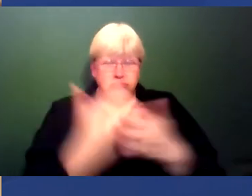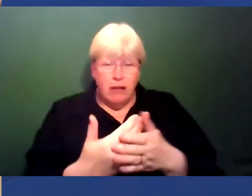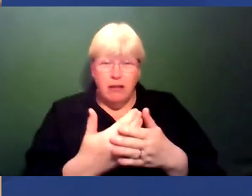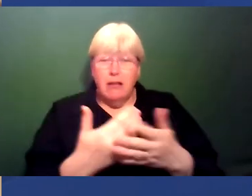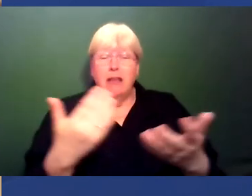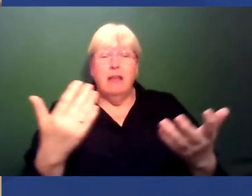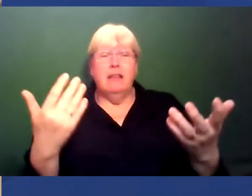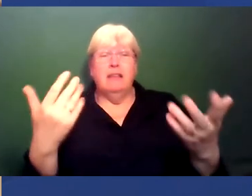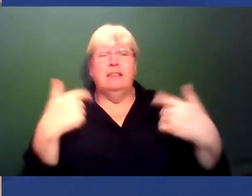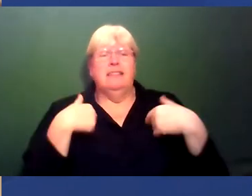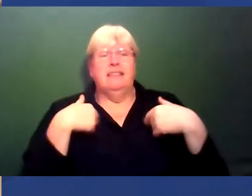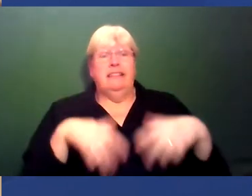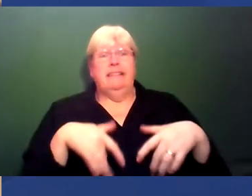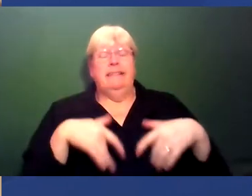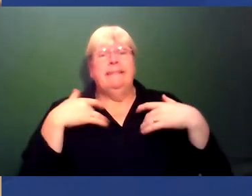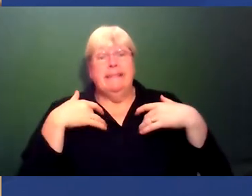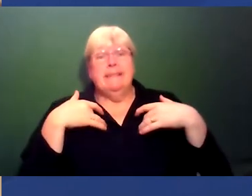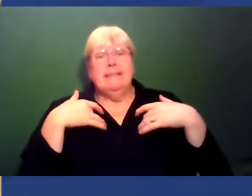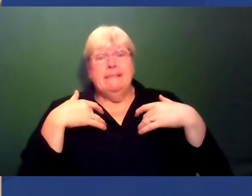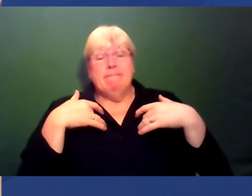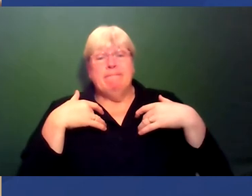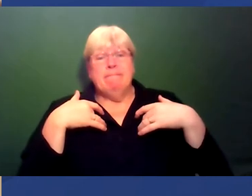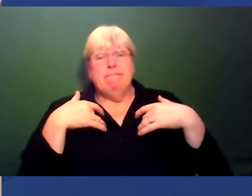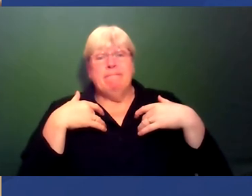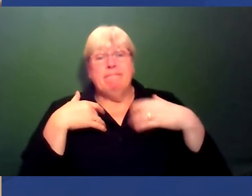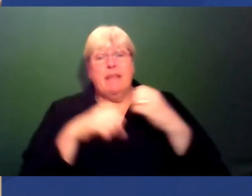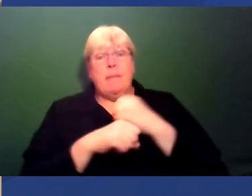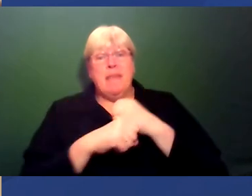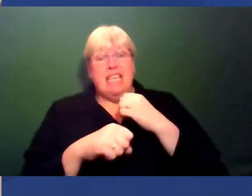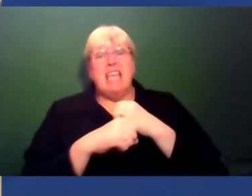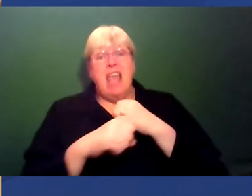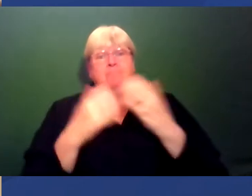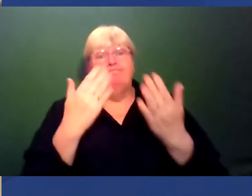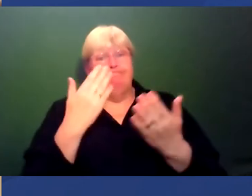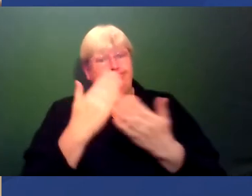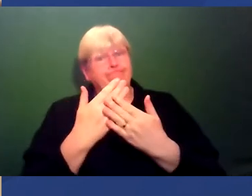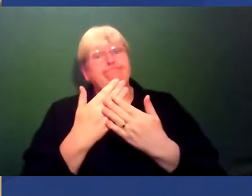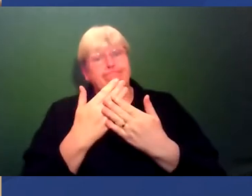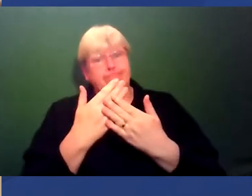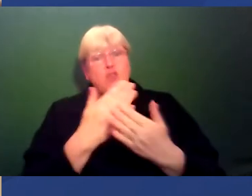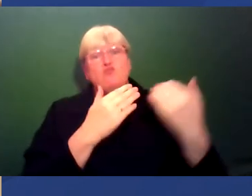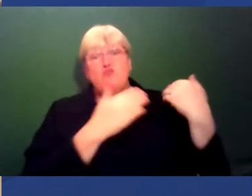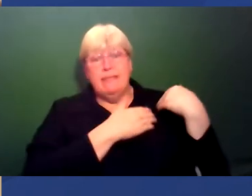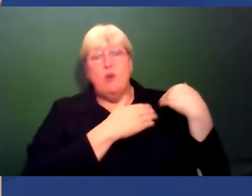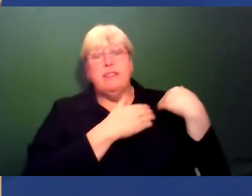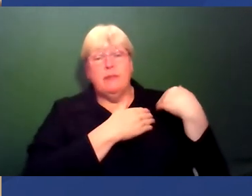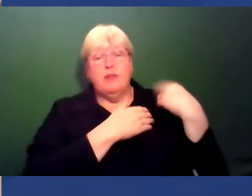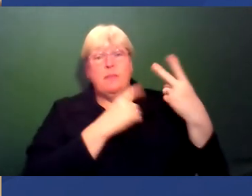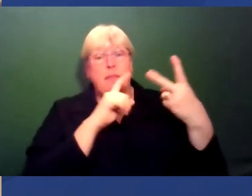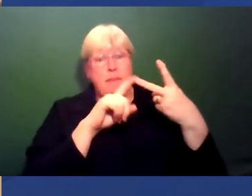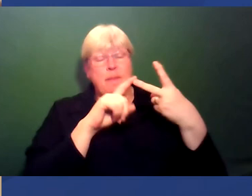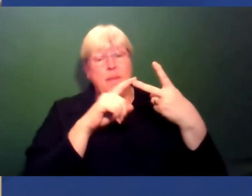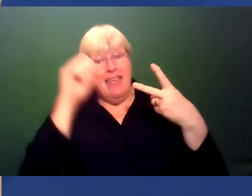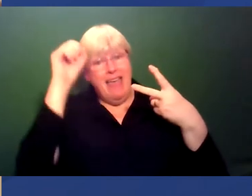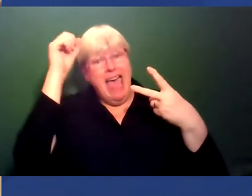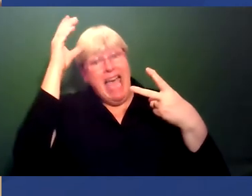absolutely think the media is responsible for bits of that but I think academia is doing kind of a good job of